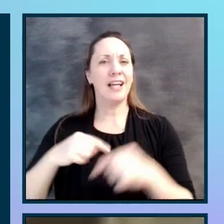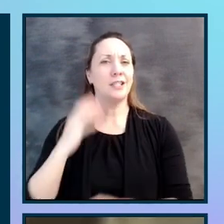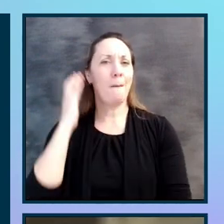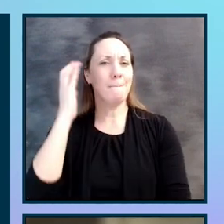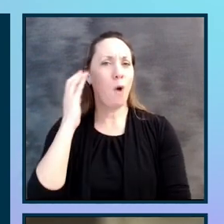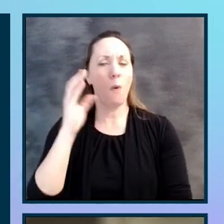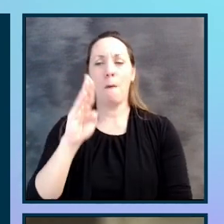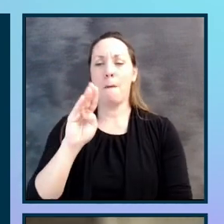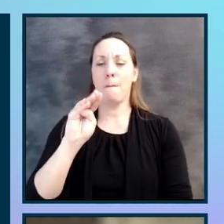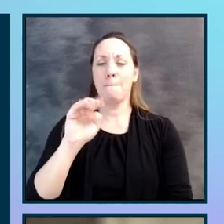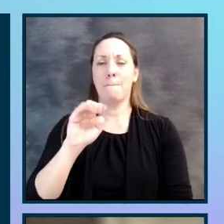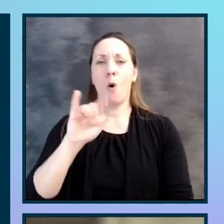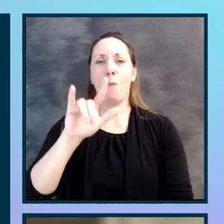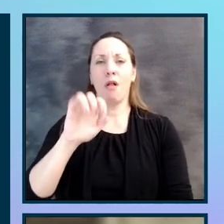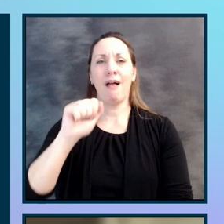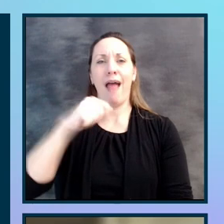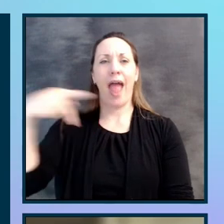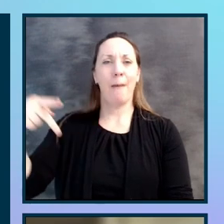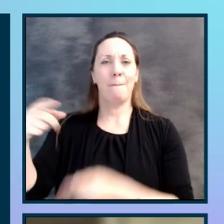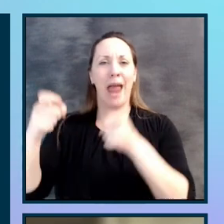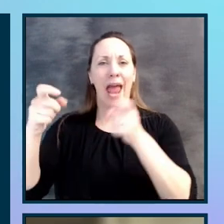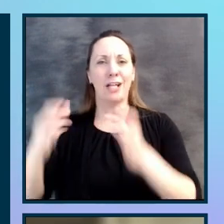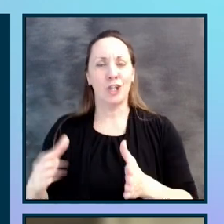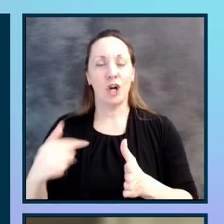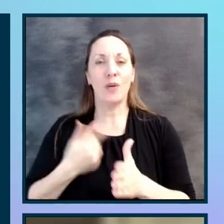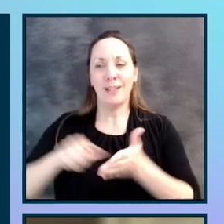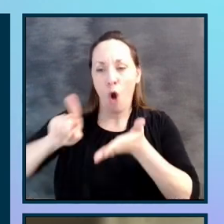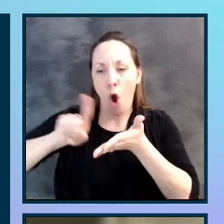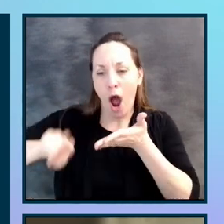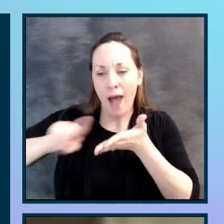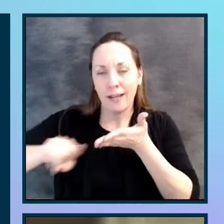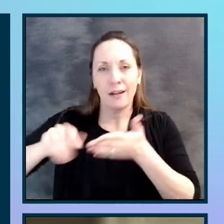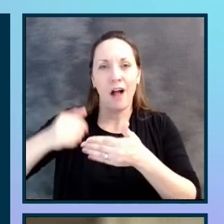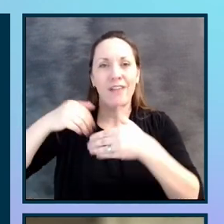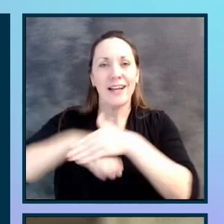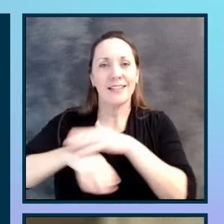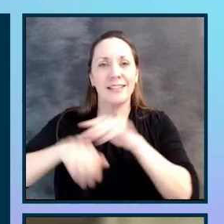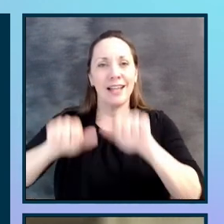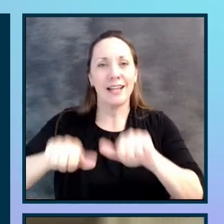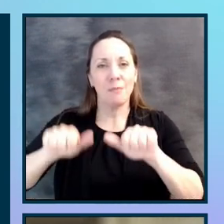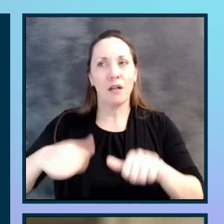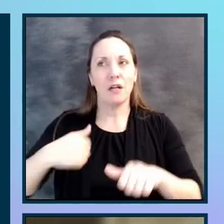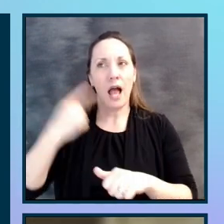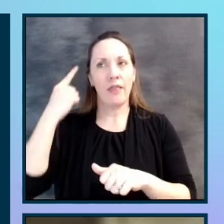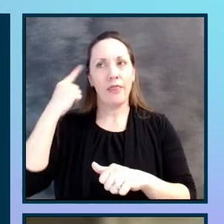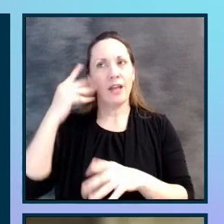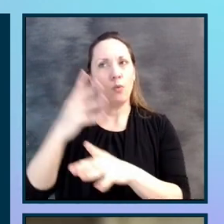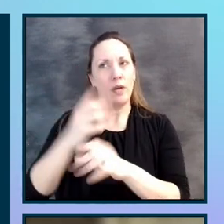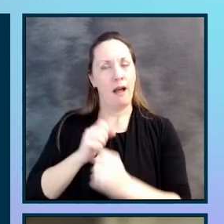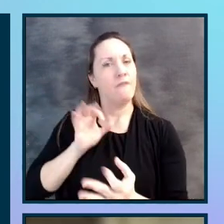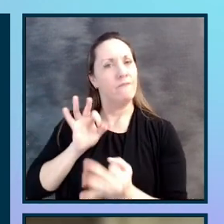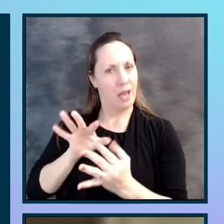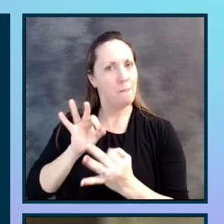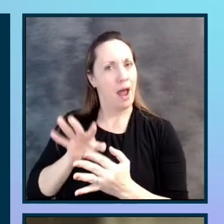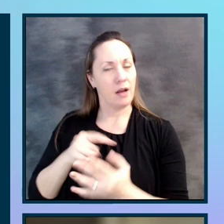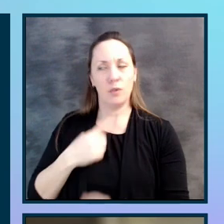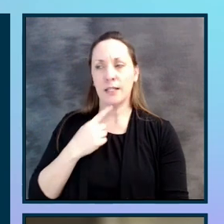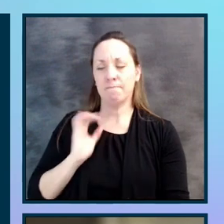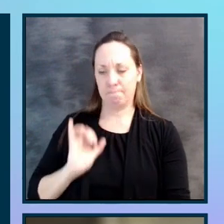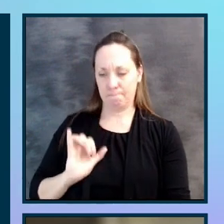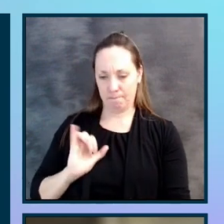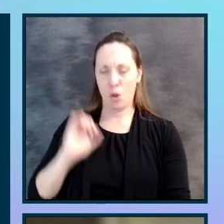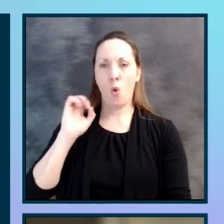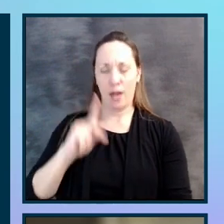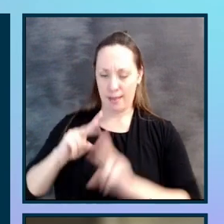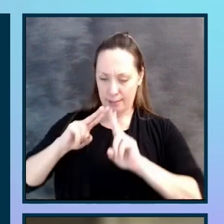was, we did an audit of accessibility. So I think maybe we had received some of that feedback and said, okay, let's